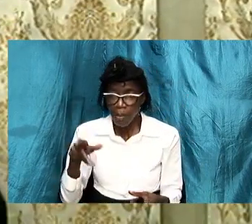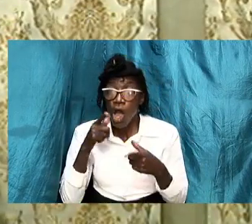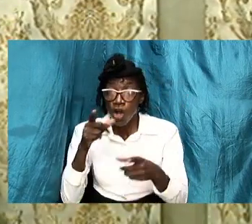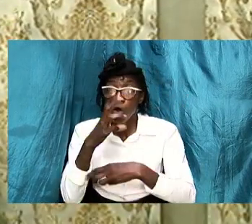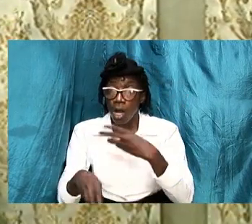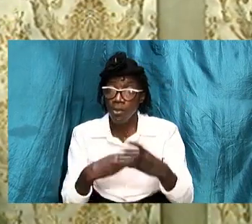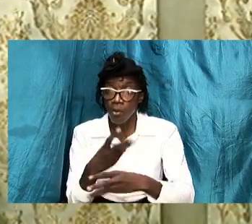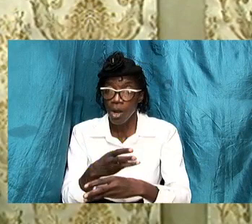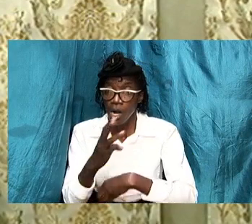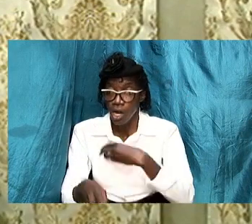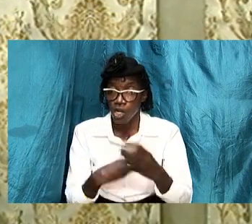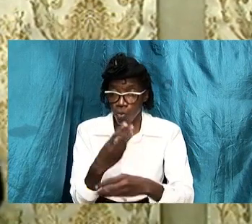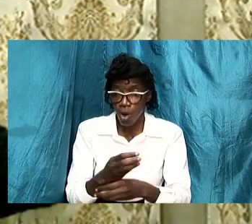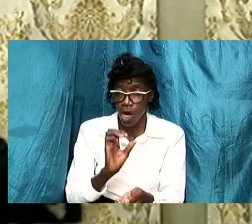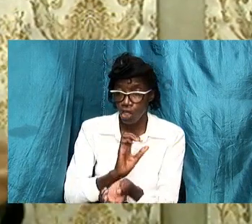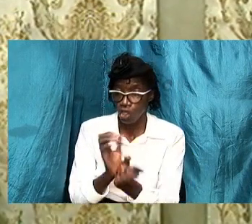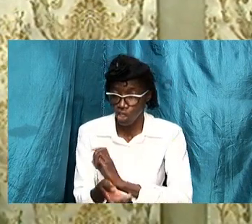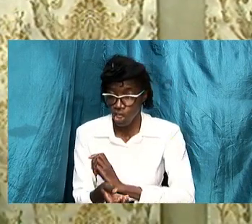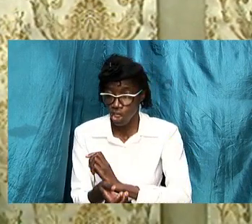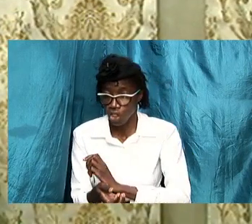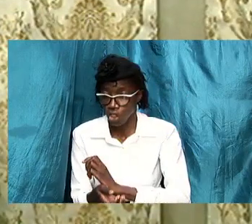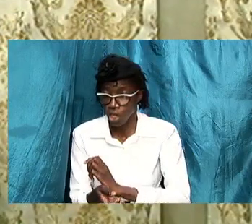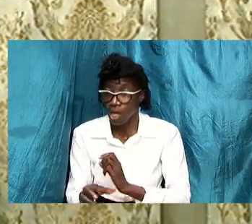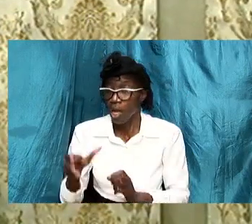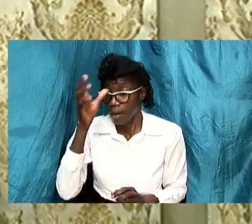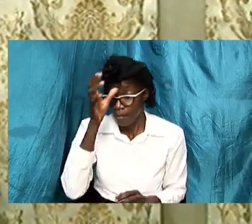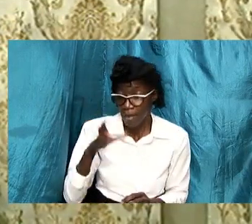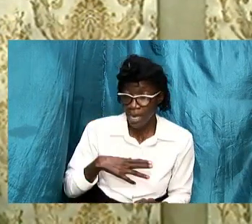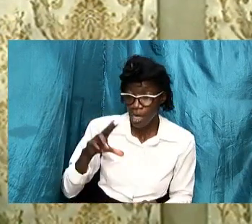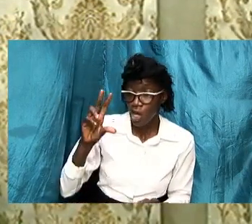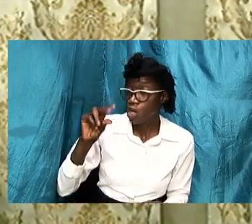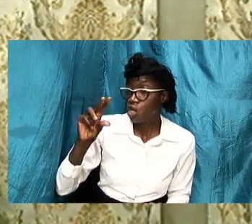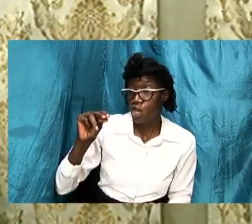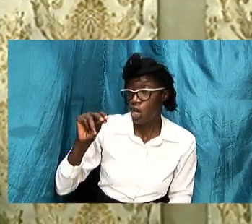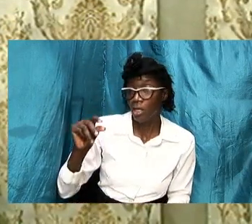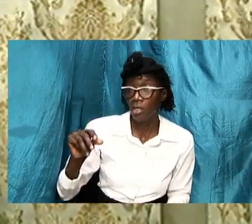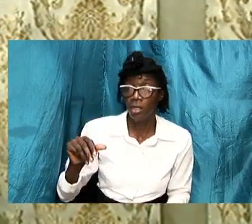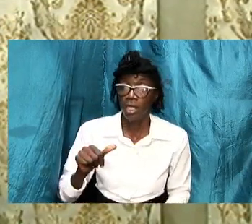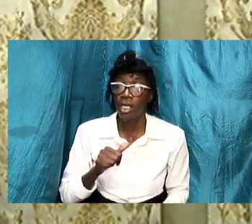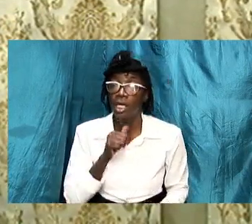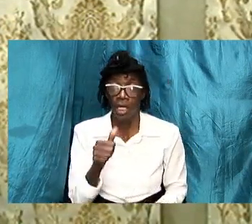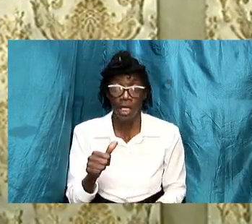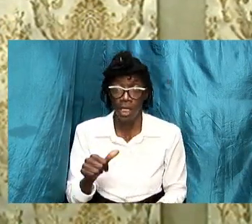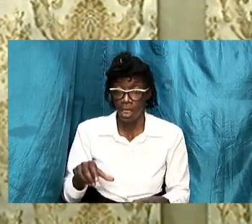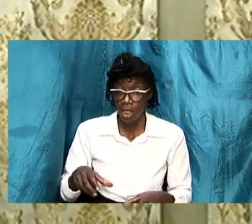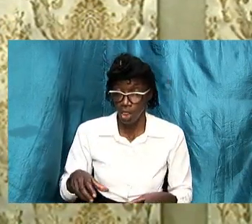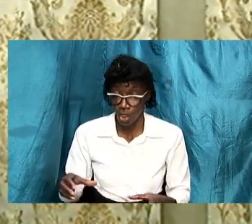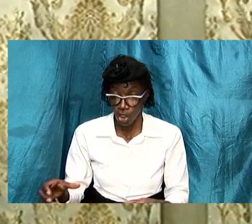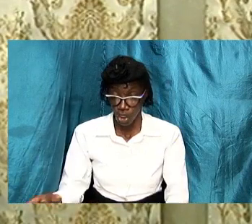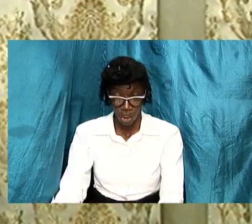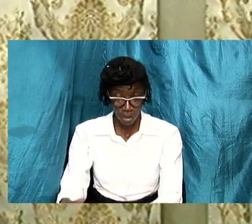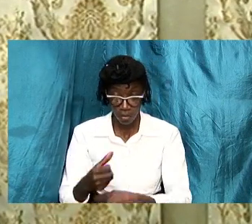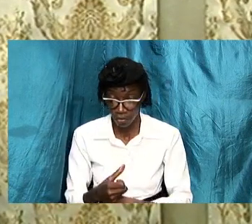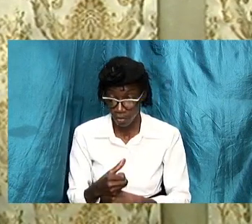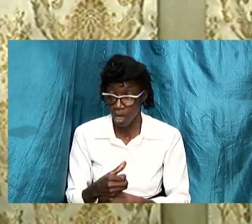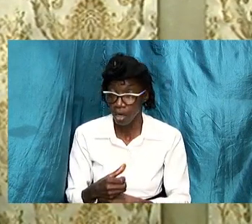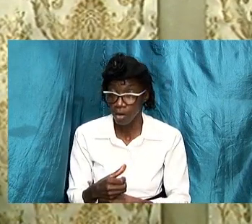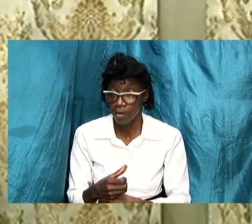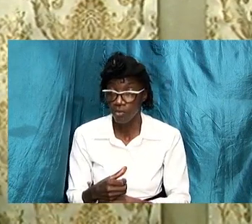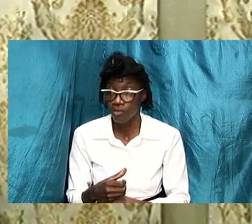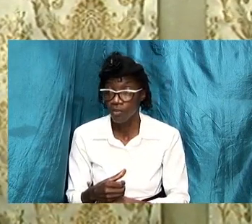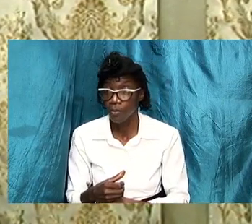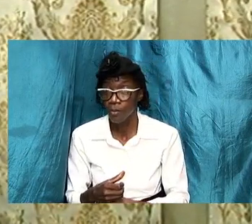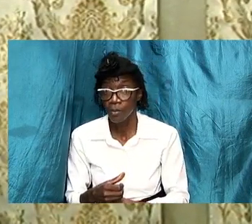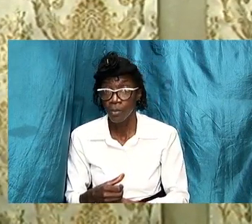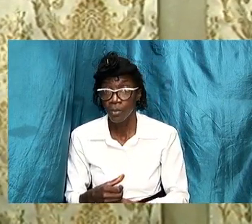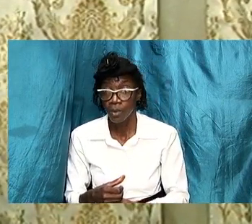this thing where men are in charge that's not there again well it's still in the bible and when i say in charge in